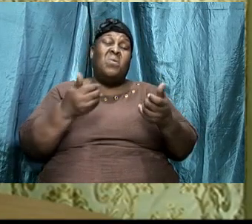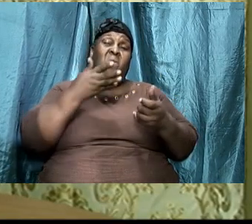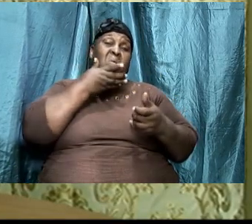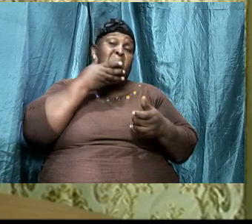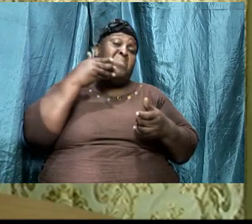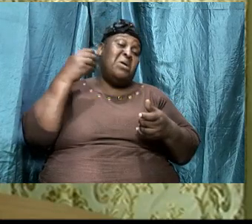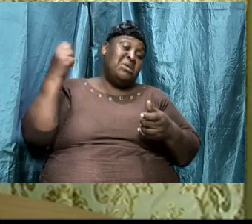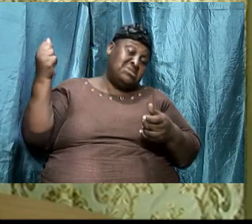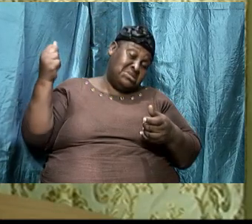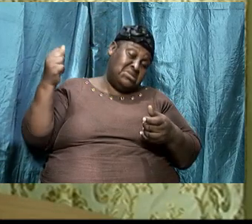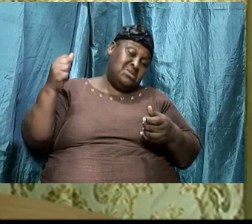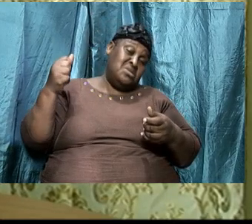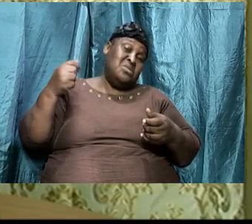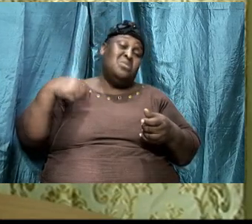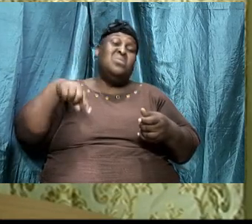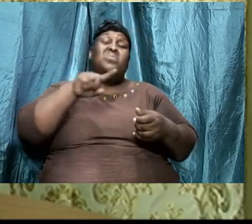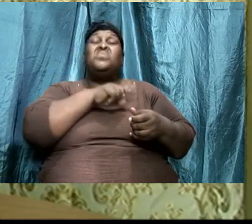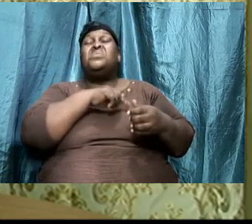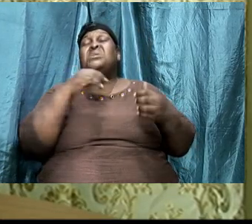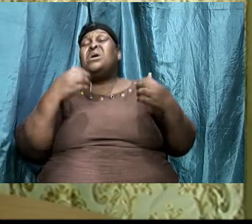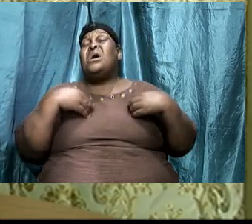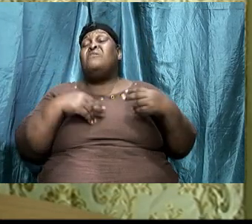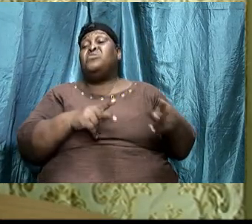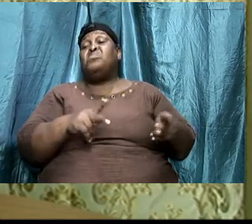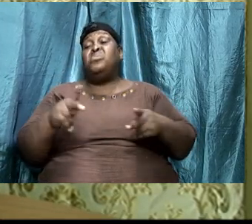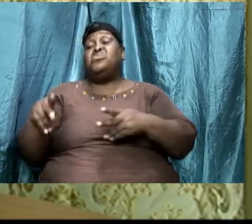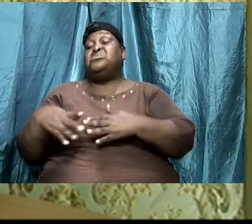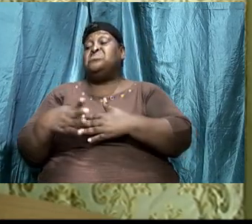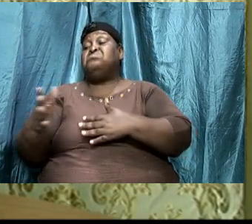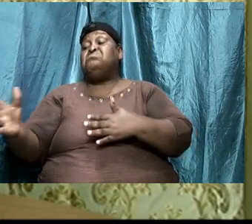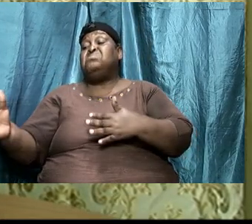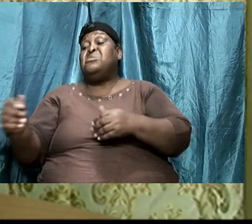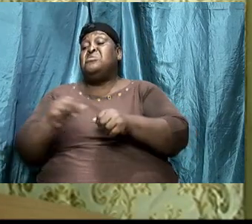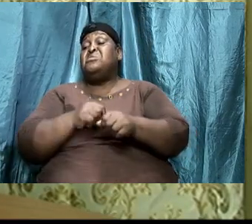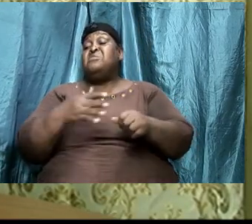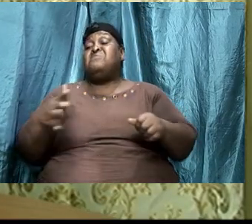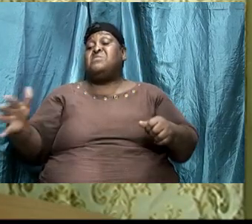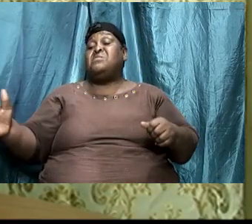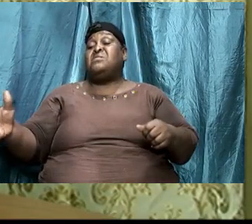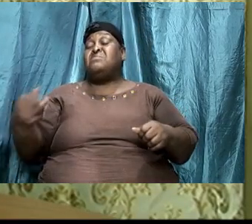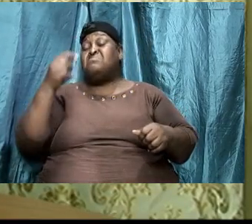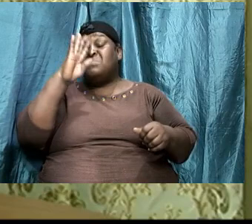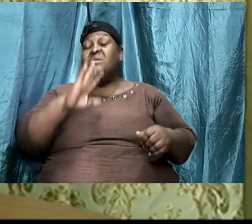out we have to put aside some of the time put aside everything God give